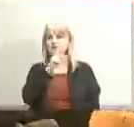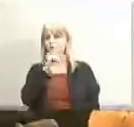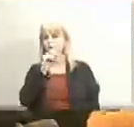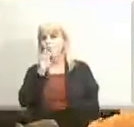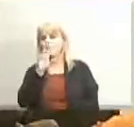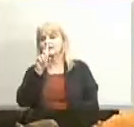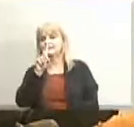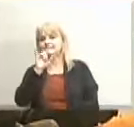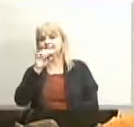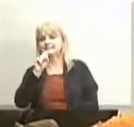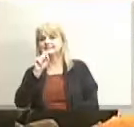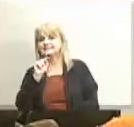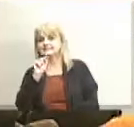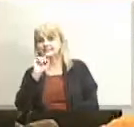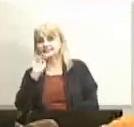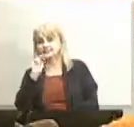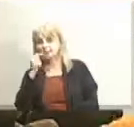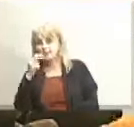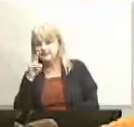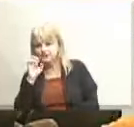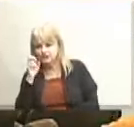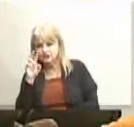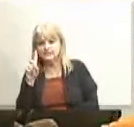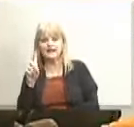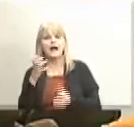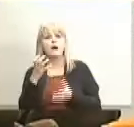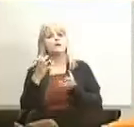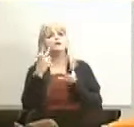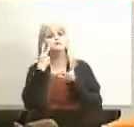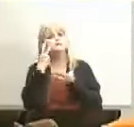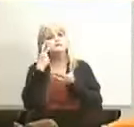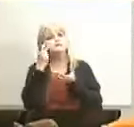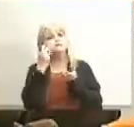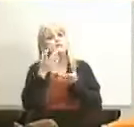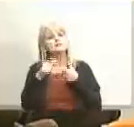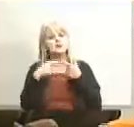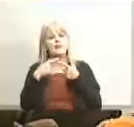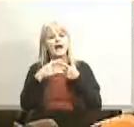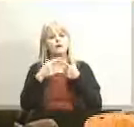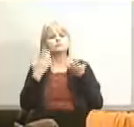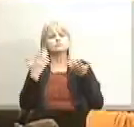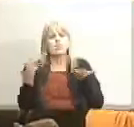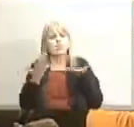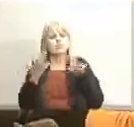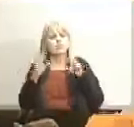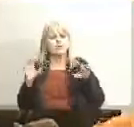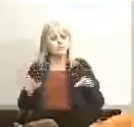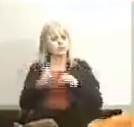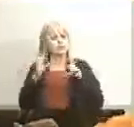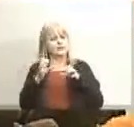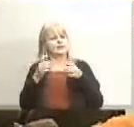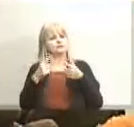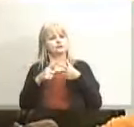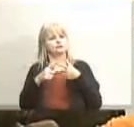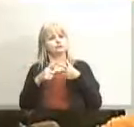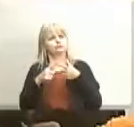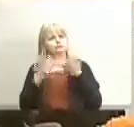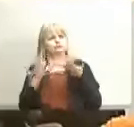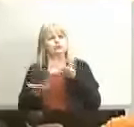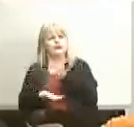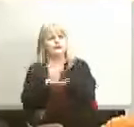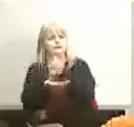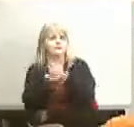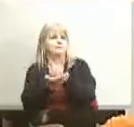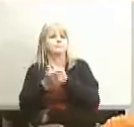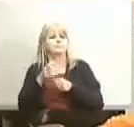on you know what type of um interventions and how you know we are doing for